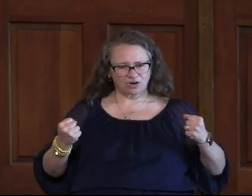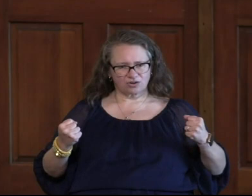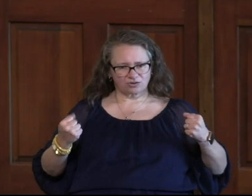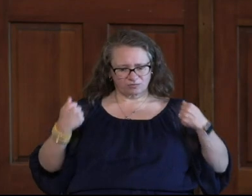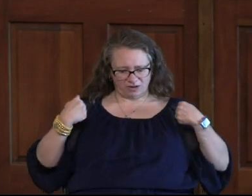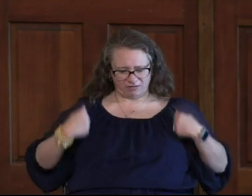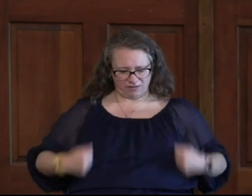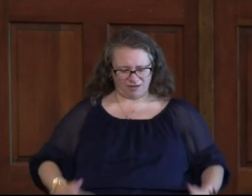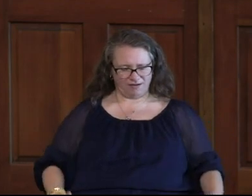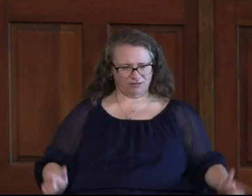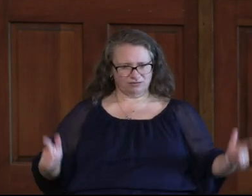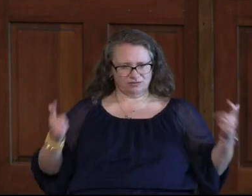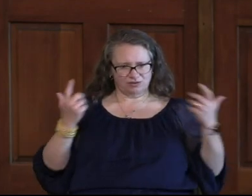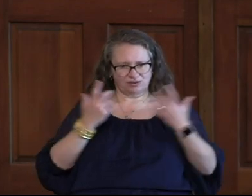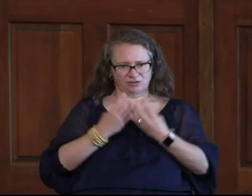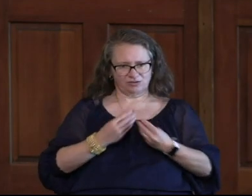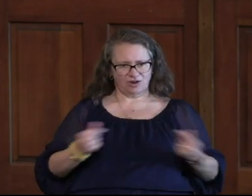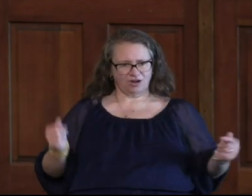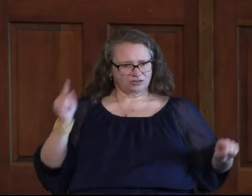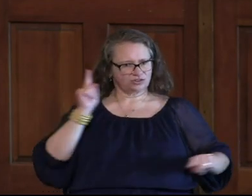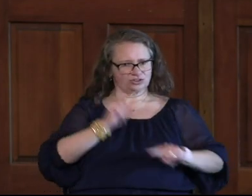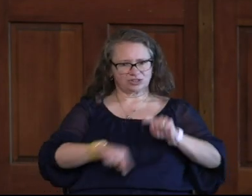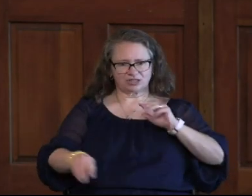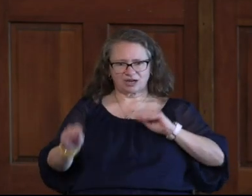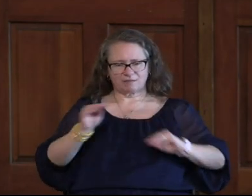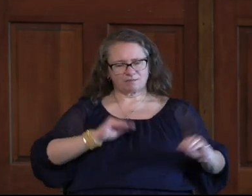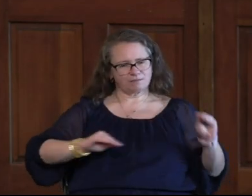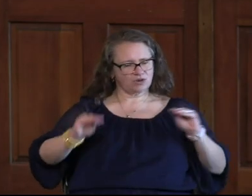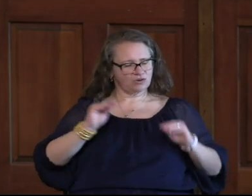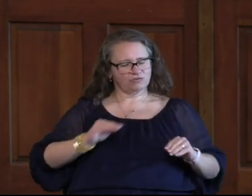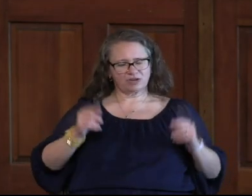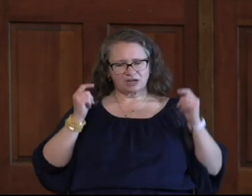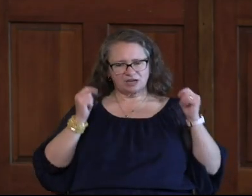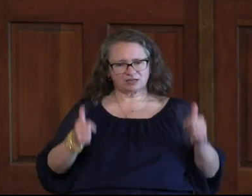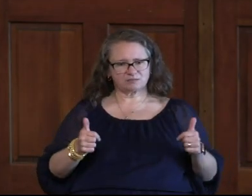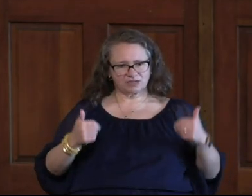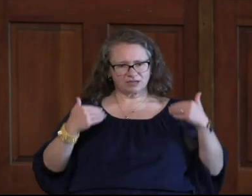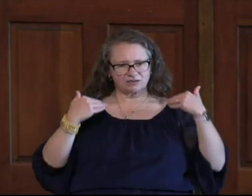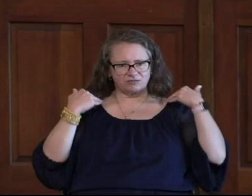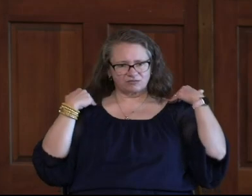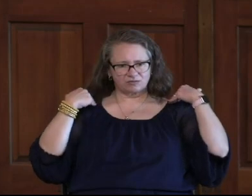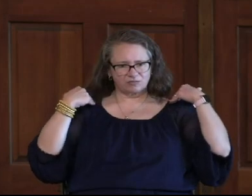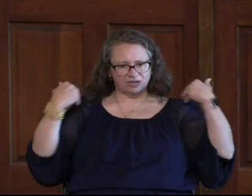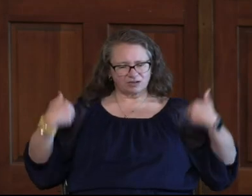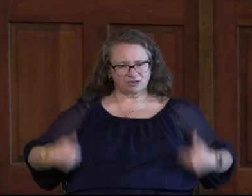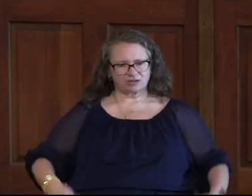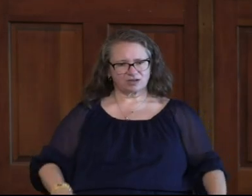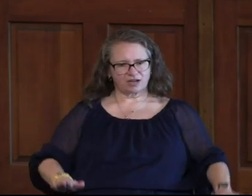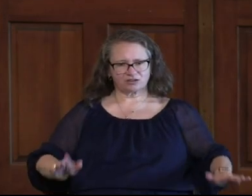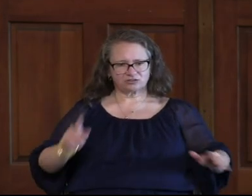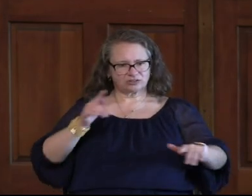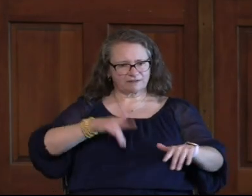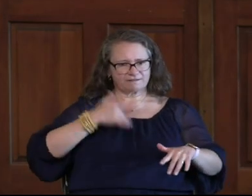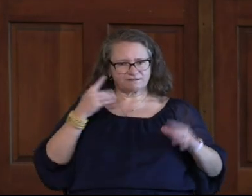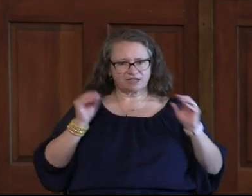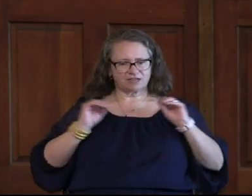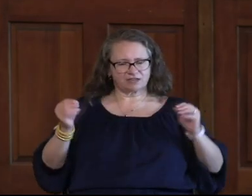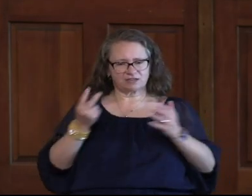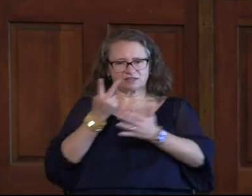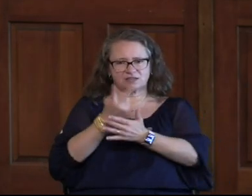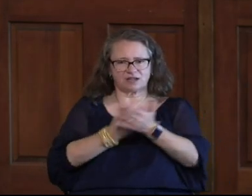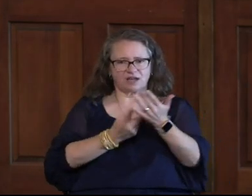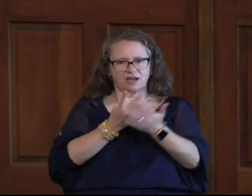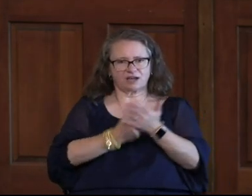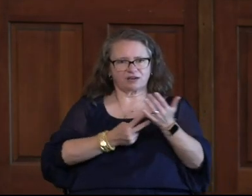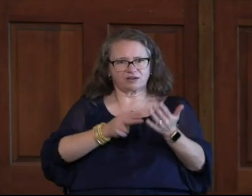Everything else, she cannot move. She instantly became a quadriplegic. She tells that story and she tells about laying there with